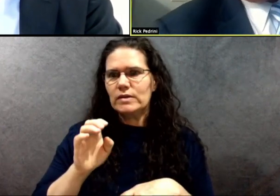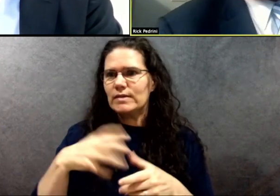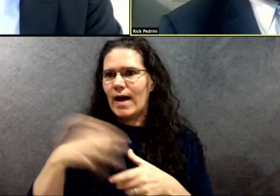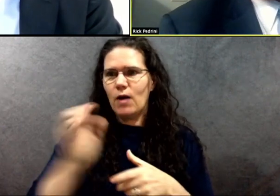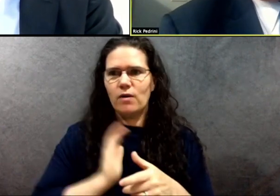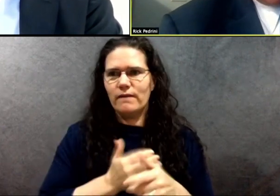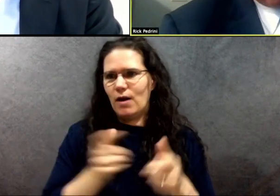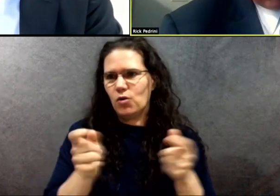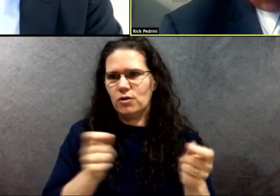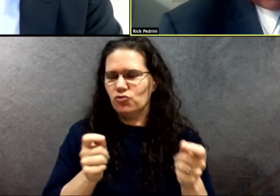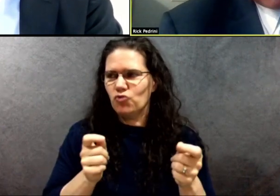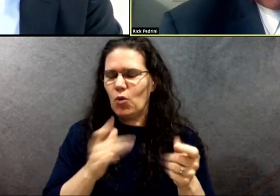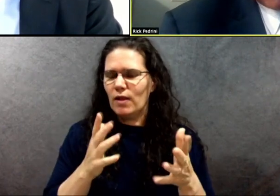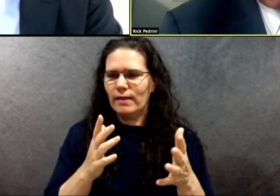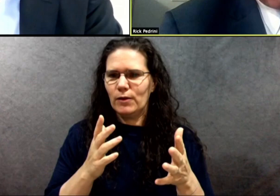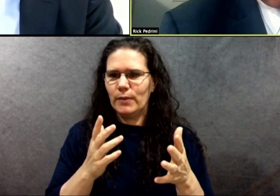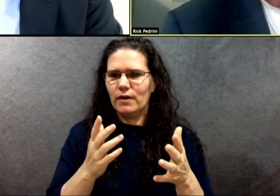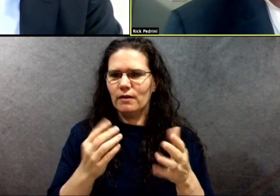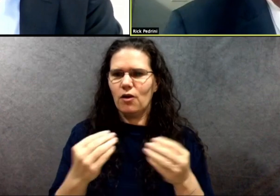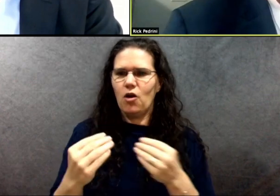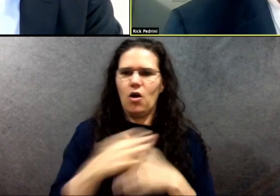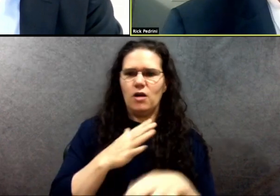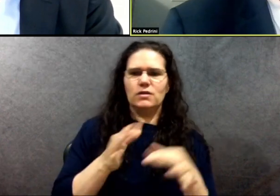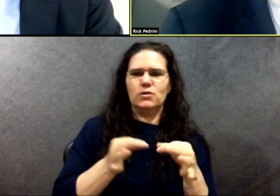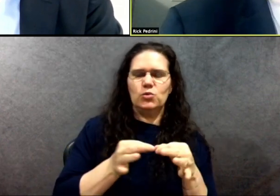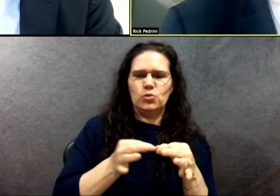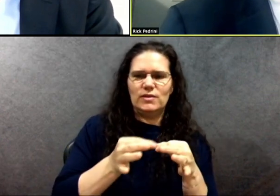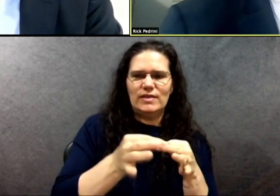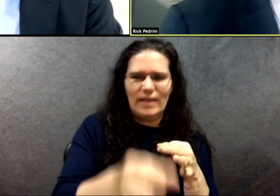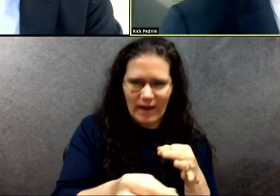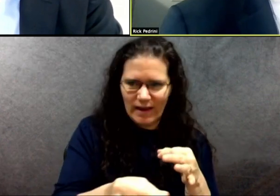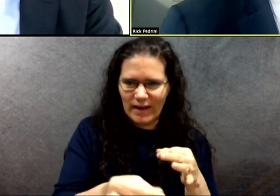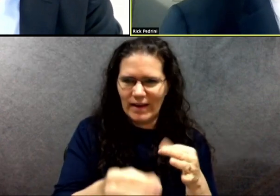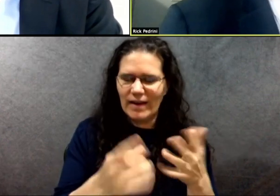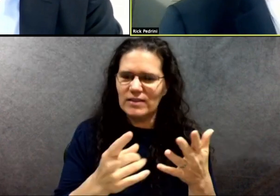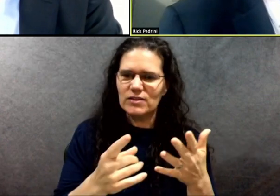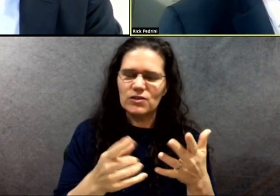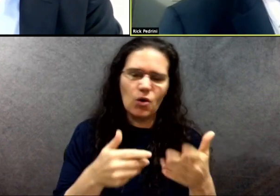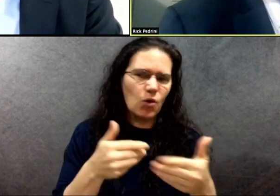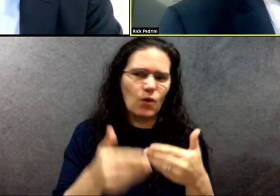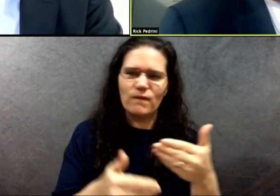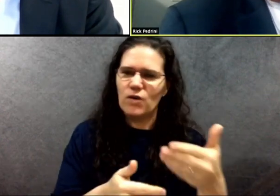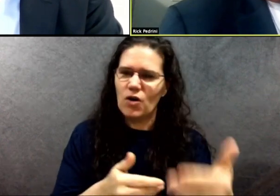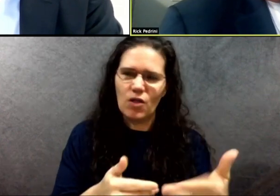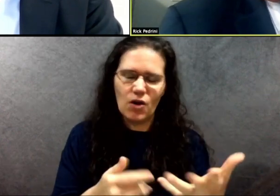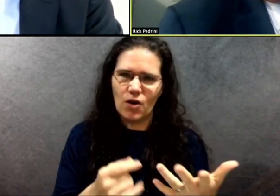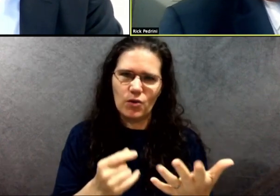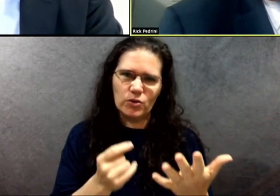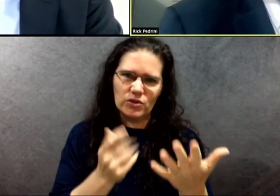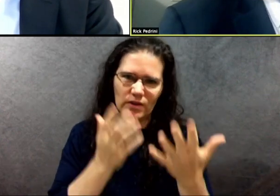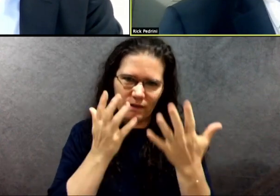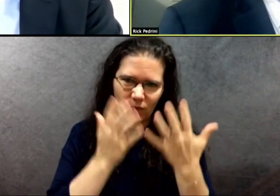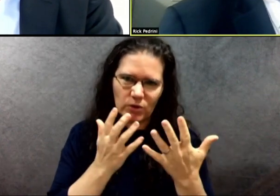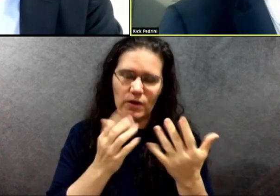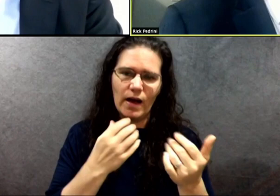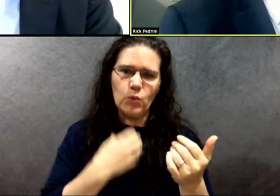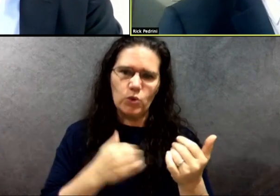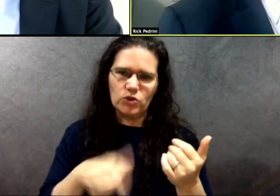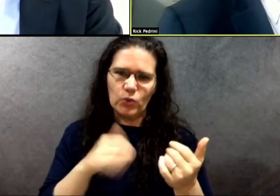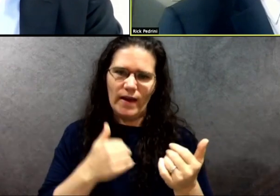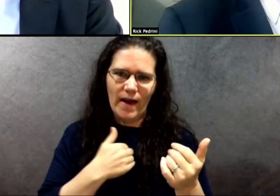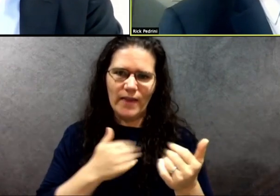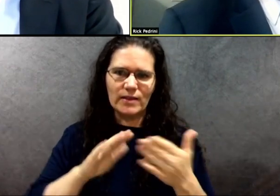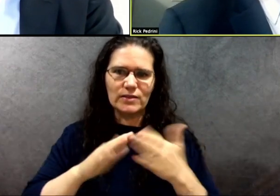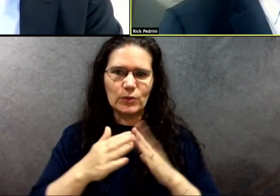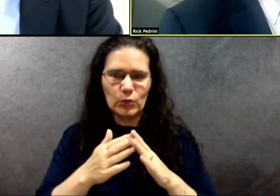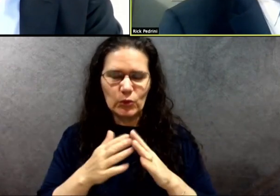it's so far along, which is unfortunate. I would have rather have done this community meeting when it was fresh, when it